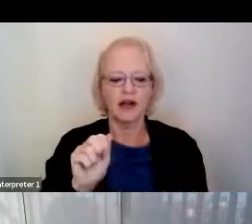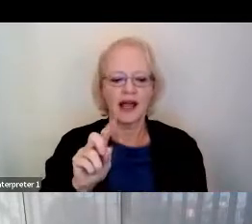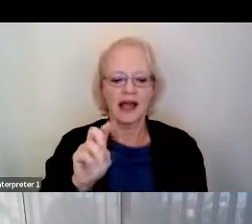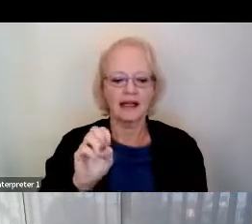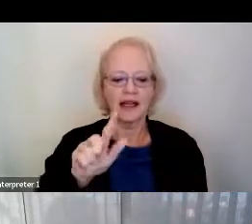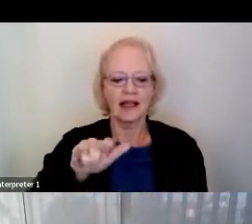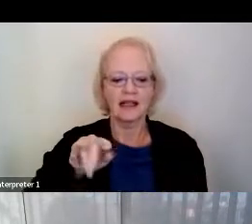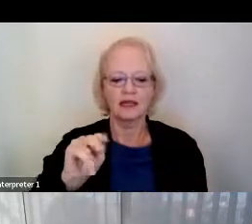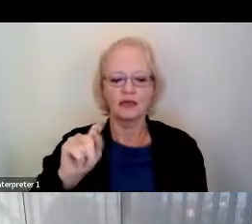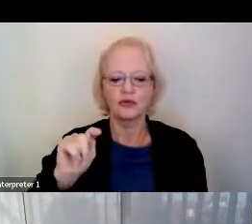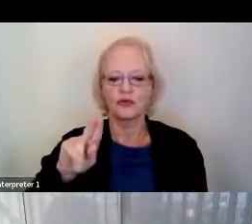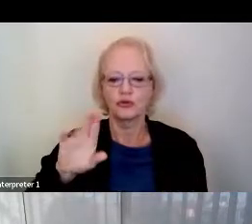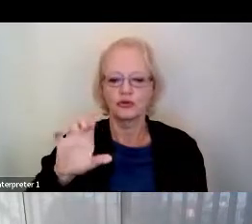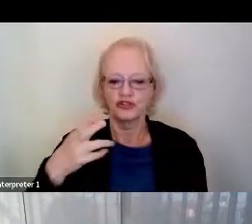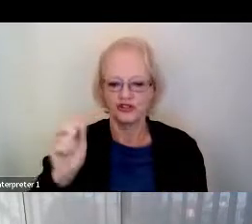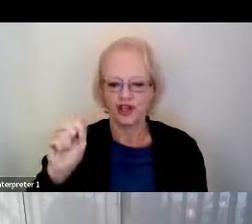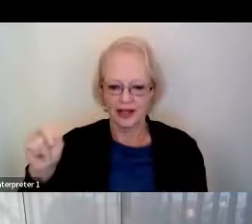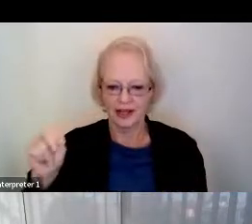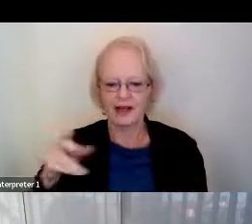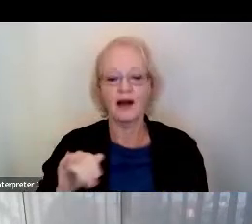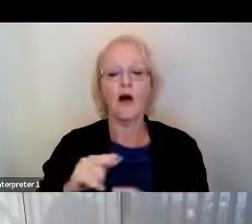And then on the right is a picture of a brain.